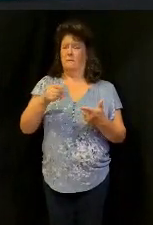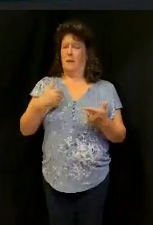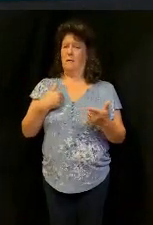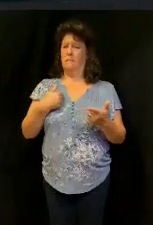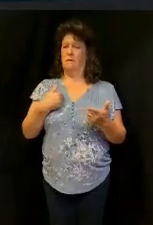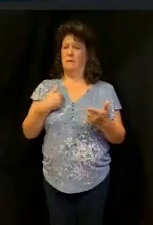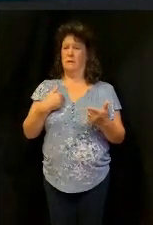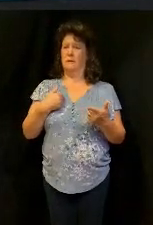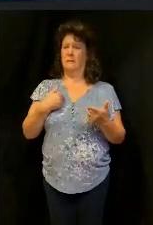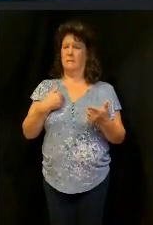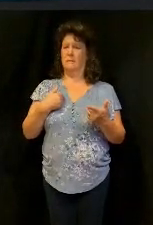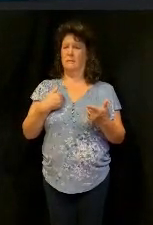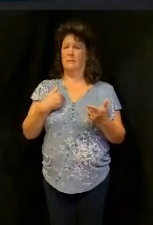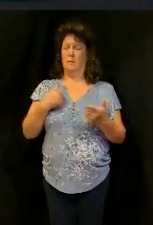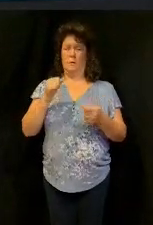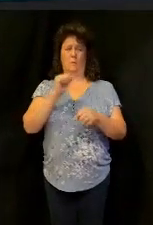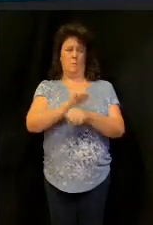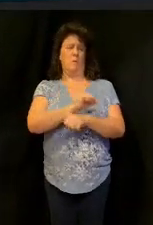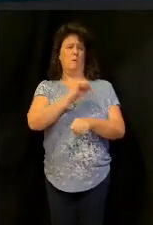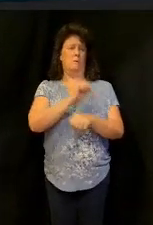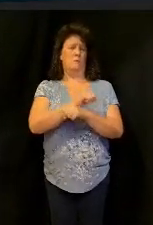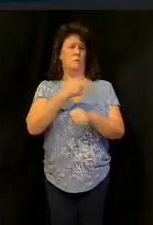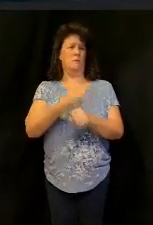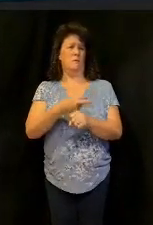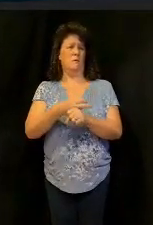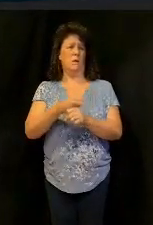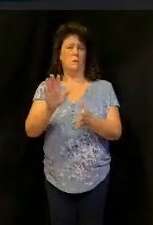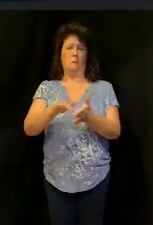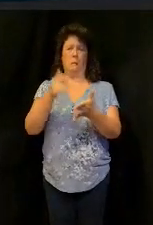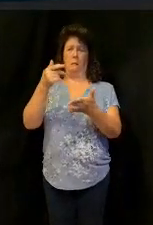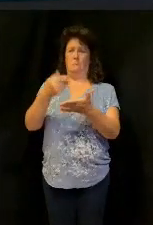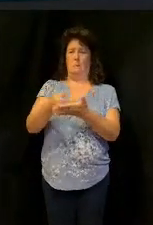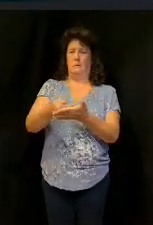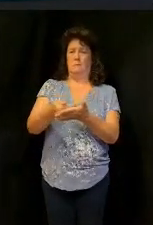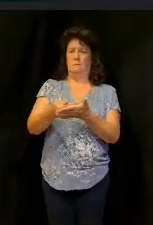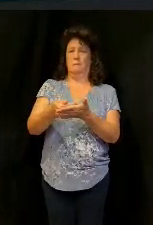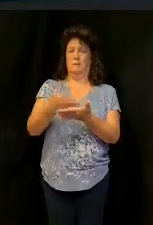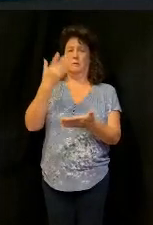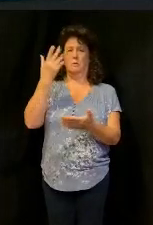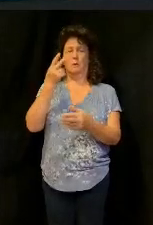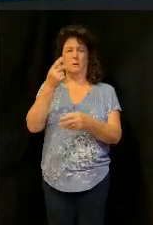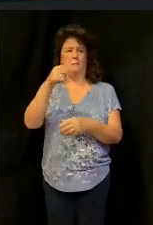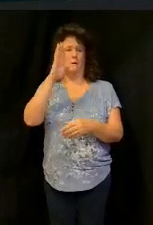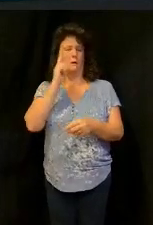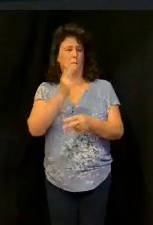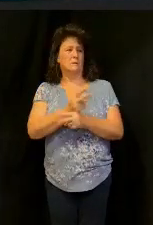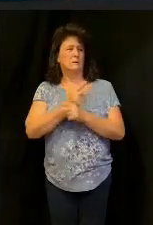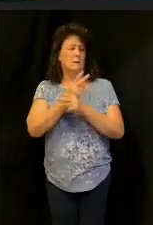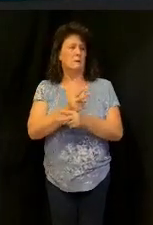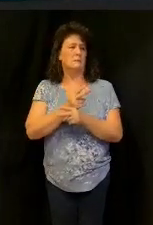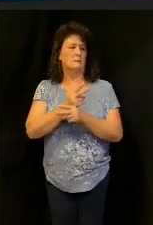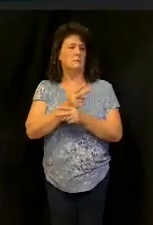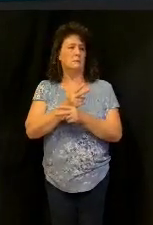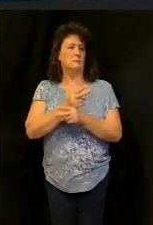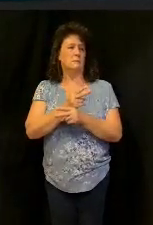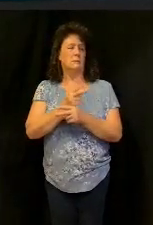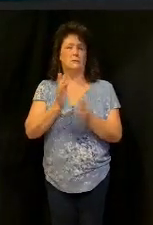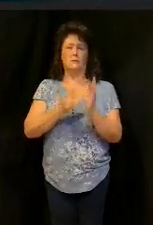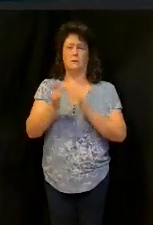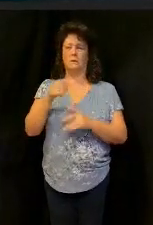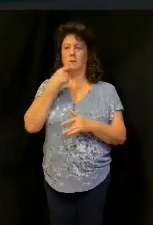you spend a lot of time getting it, so it has to be important, that's why God cares about it, you know, Jesus spoke about money more than he did anything,